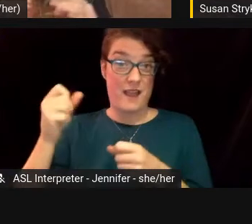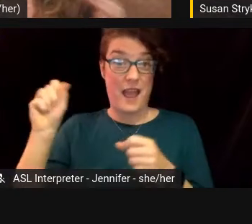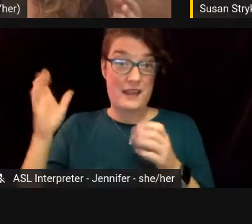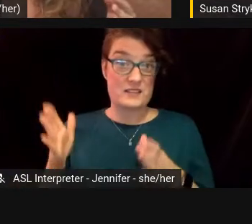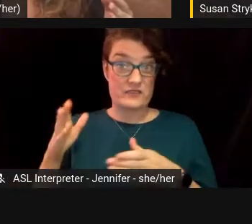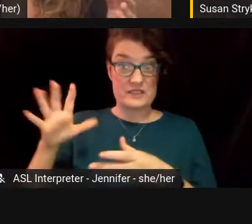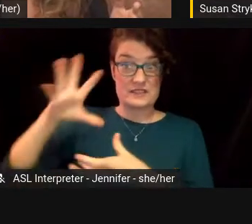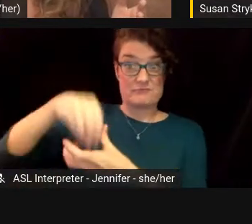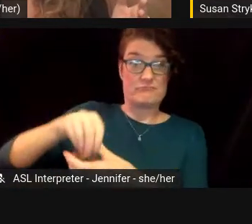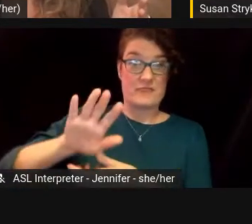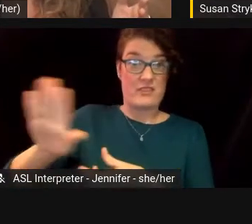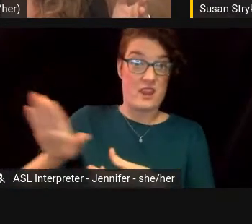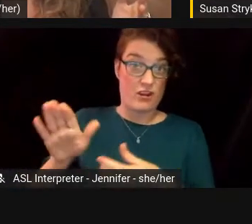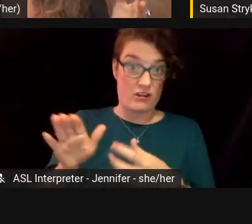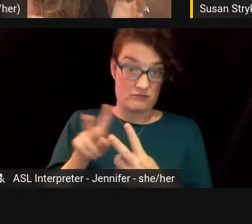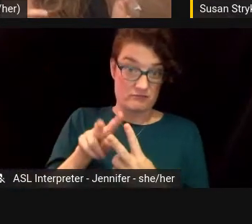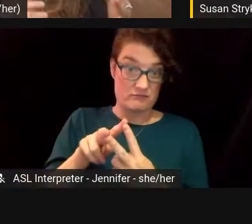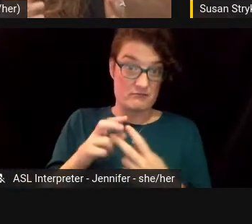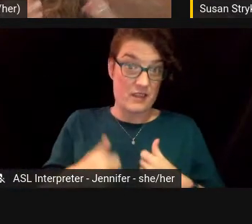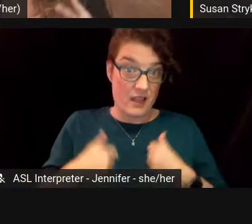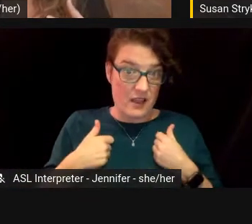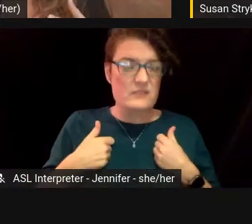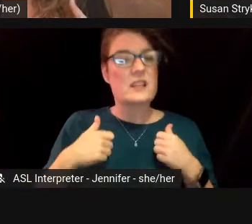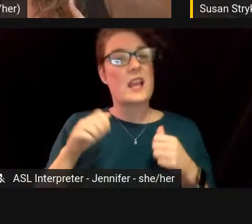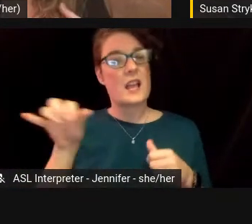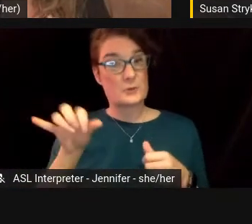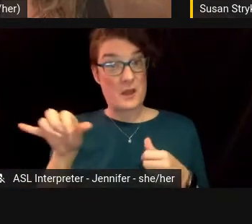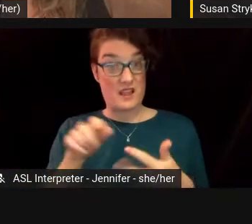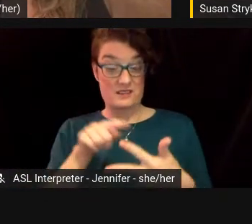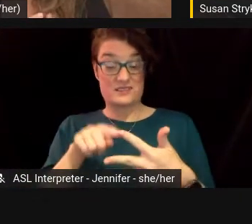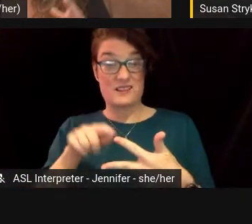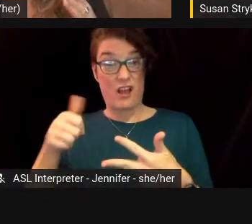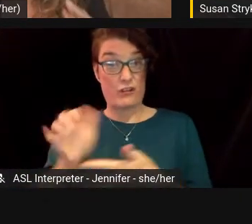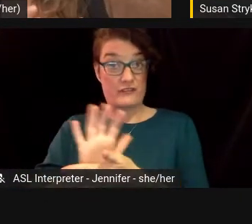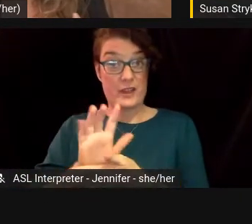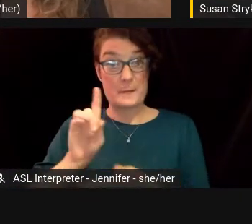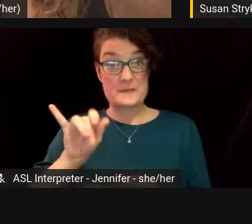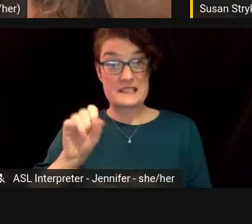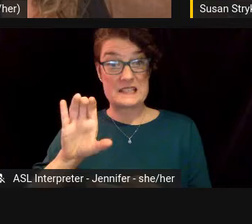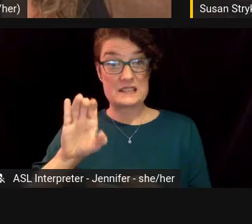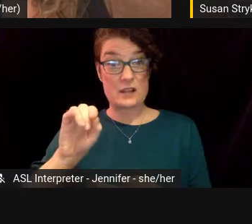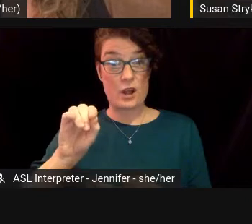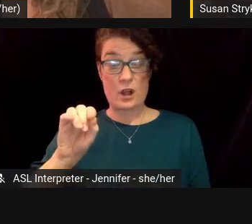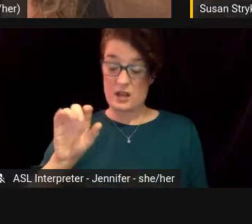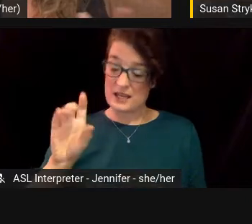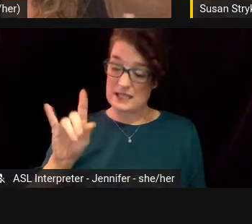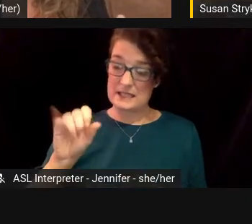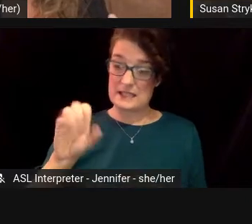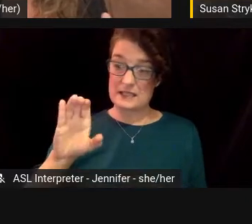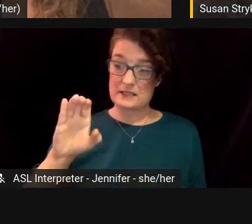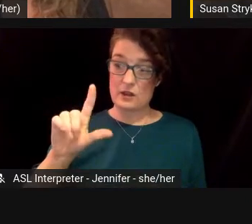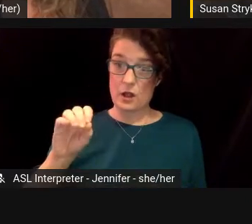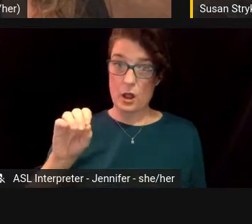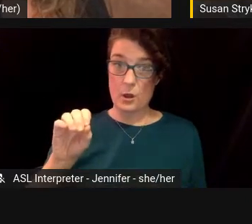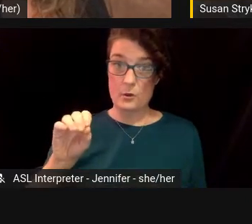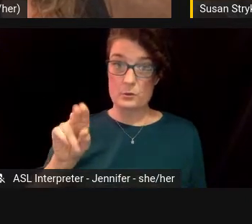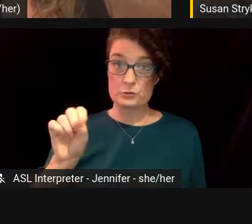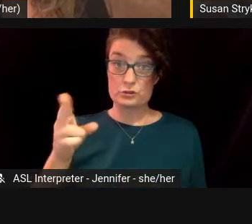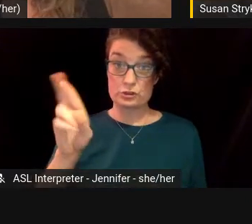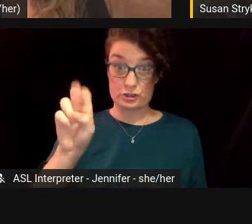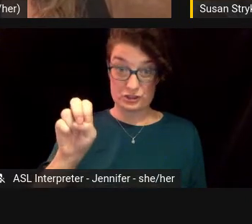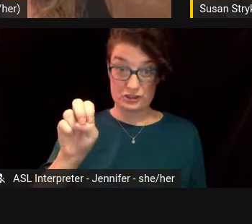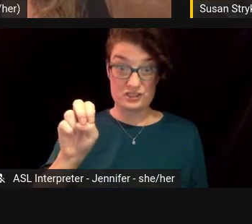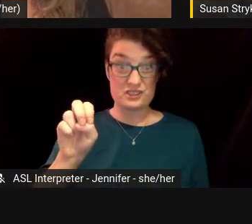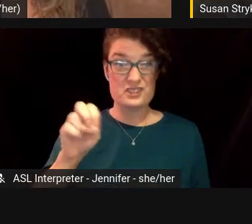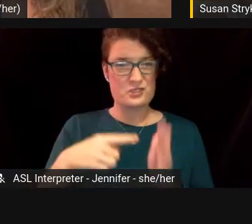as well as in Disclosure, we're looking at so many different media portrayals, fictional and nonfiction,